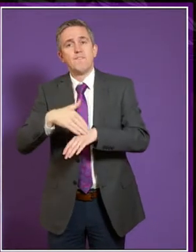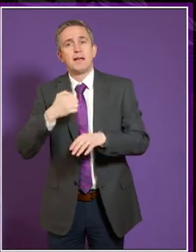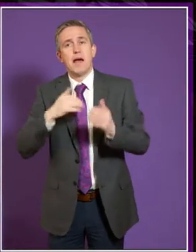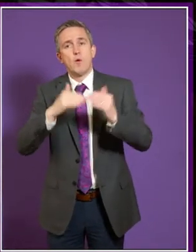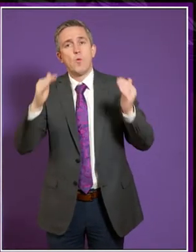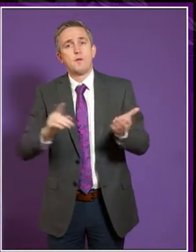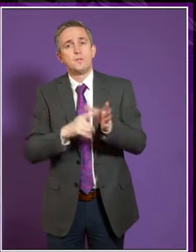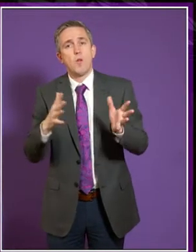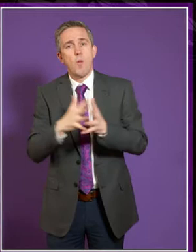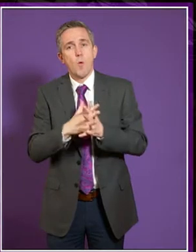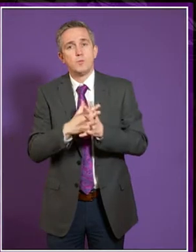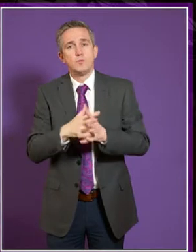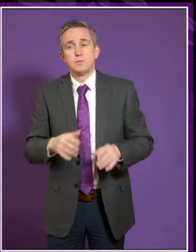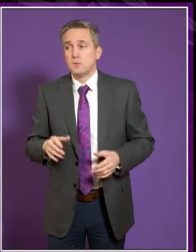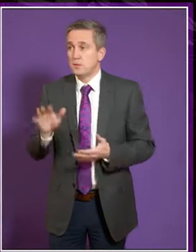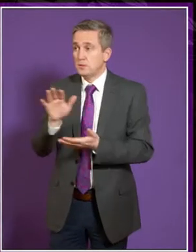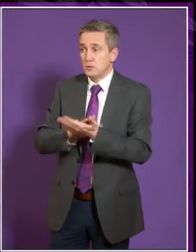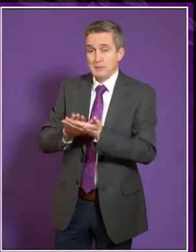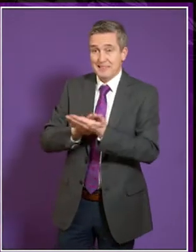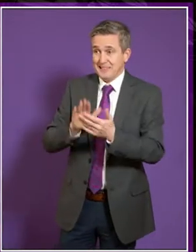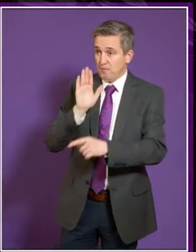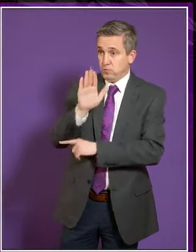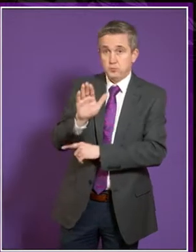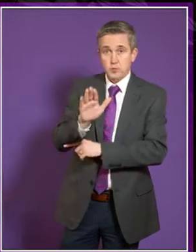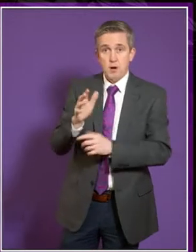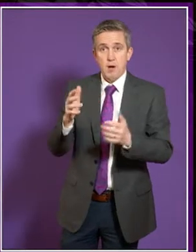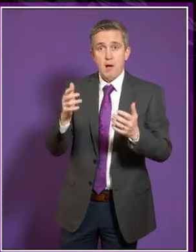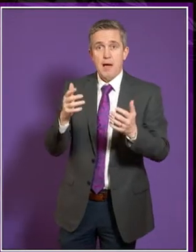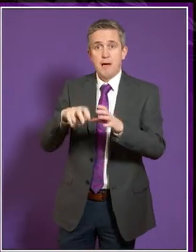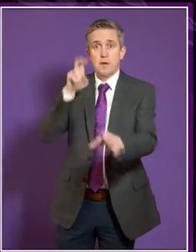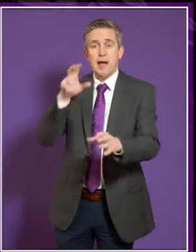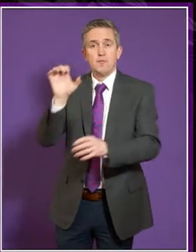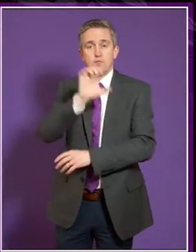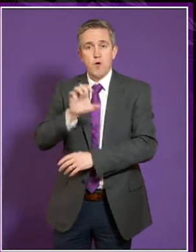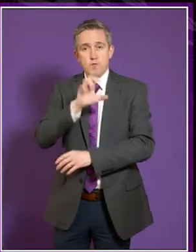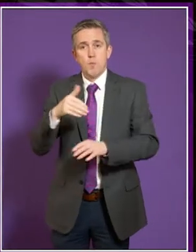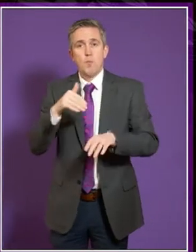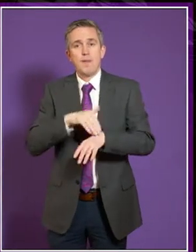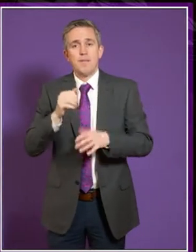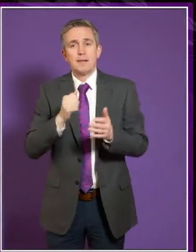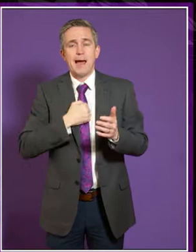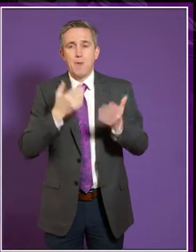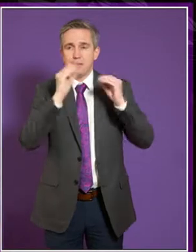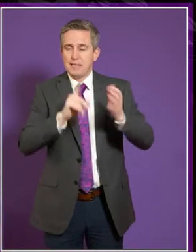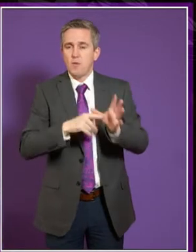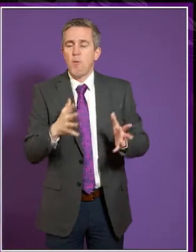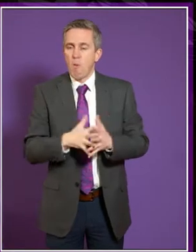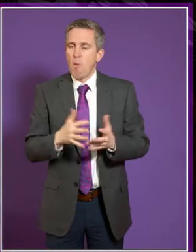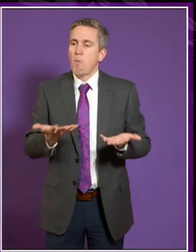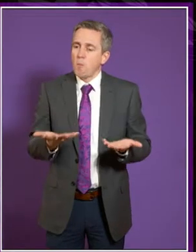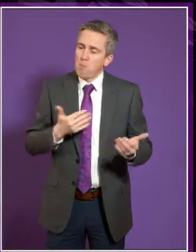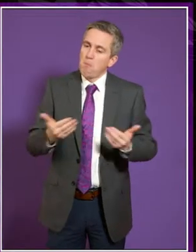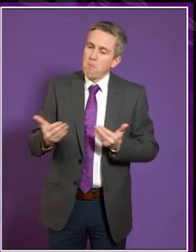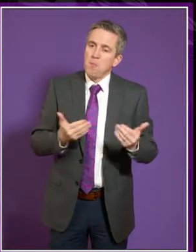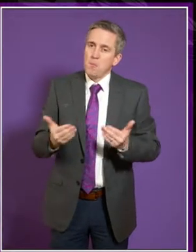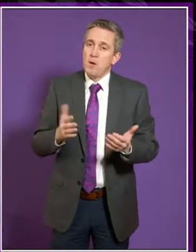You mean the longer term of not having European law under... Well, that would be an issue that